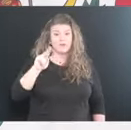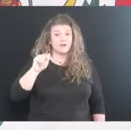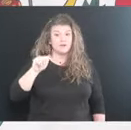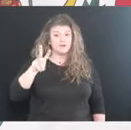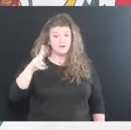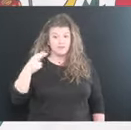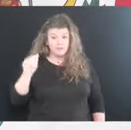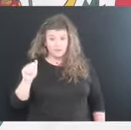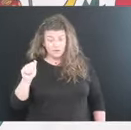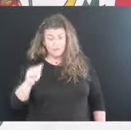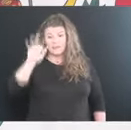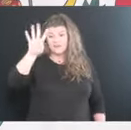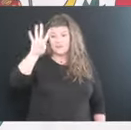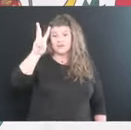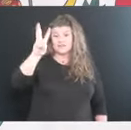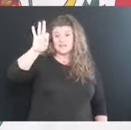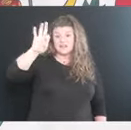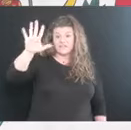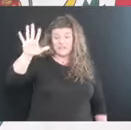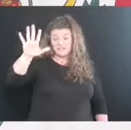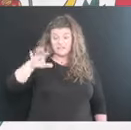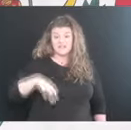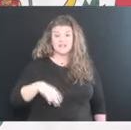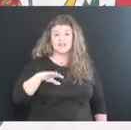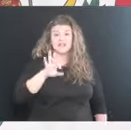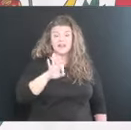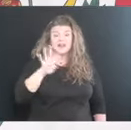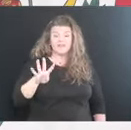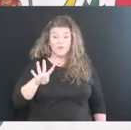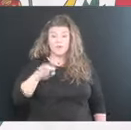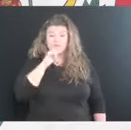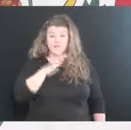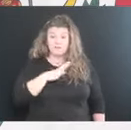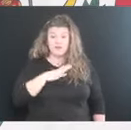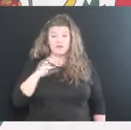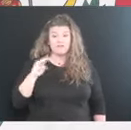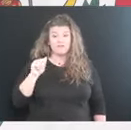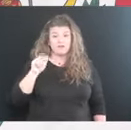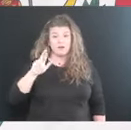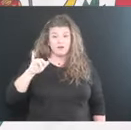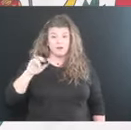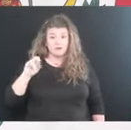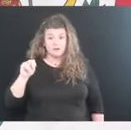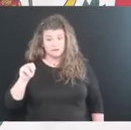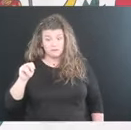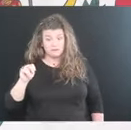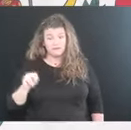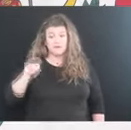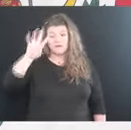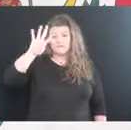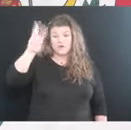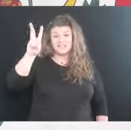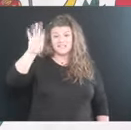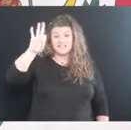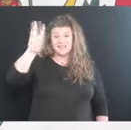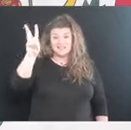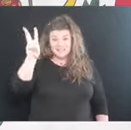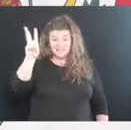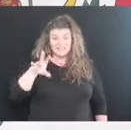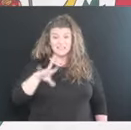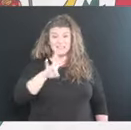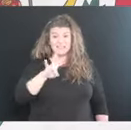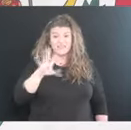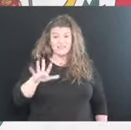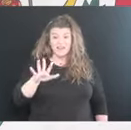County. The 4,695 death a 94 year old female from Marion County. The 4,696 death a